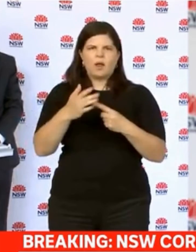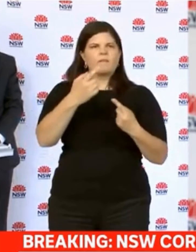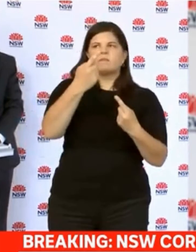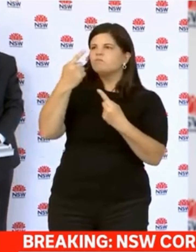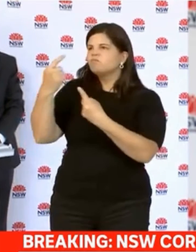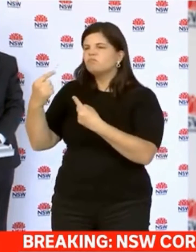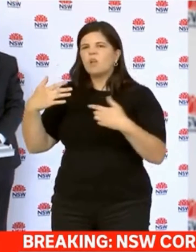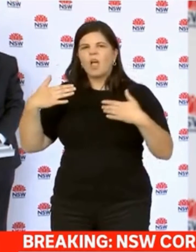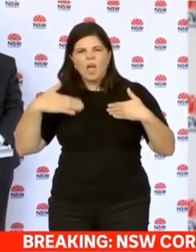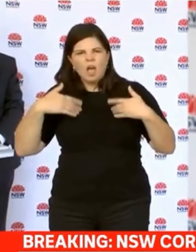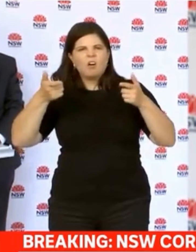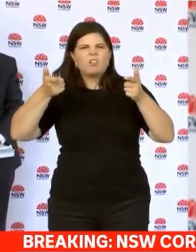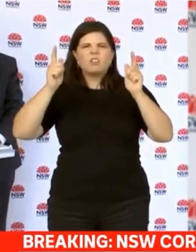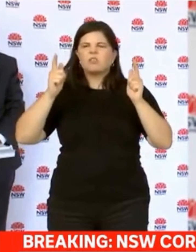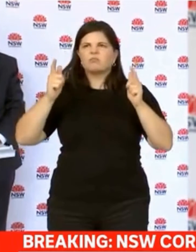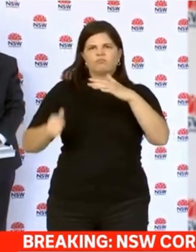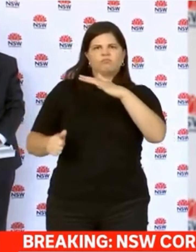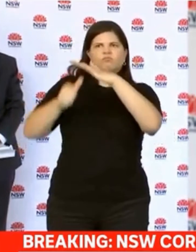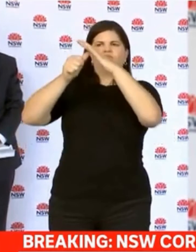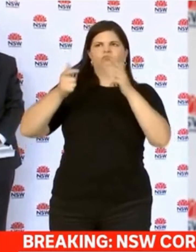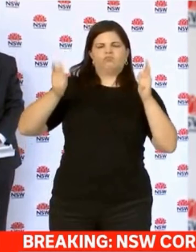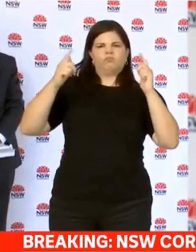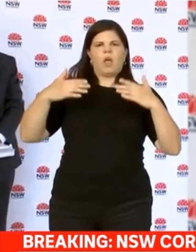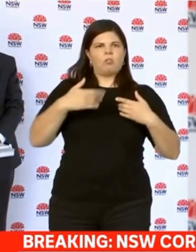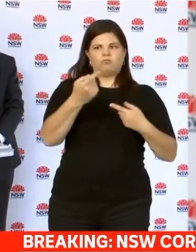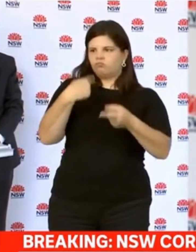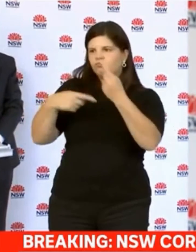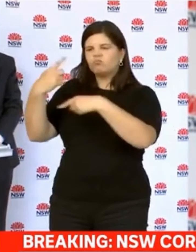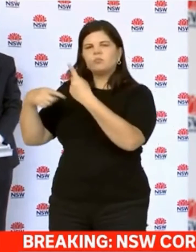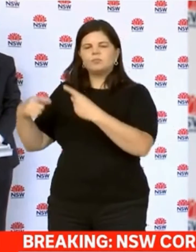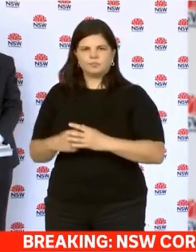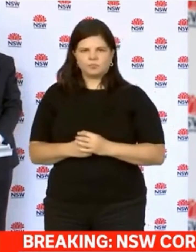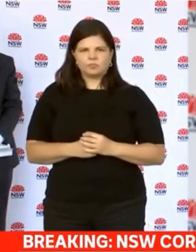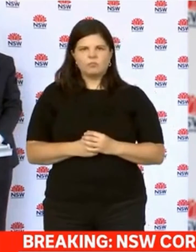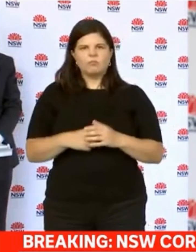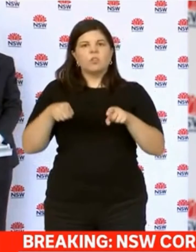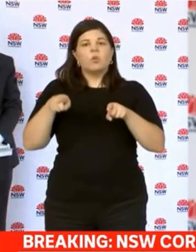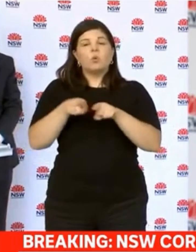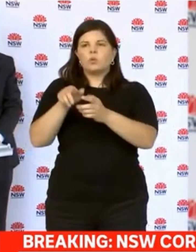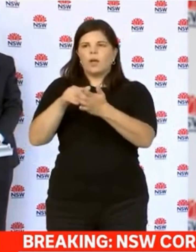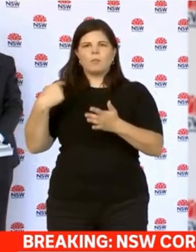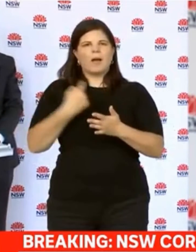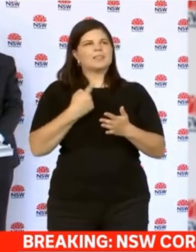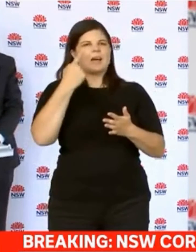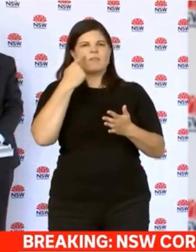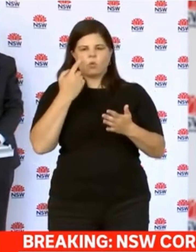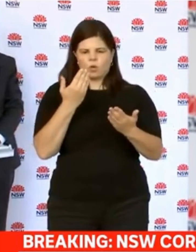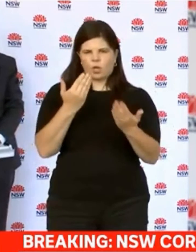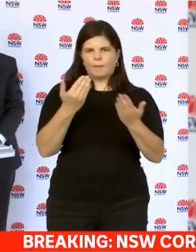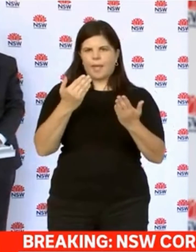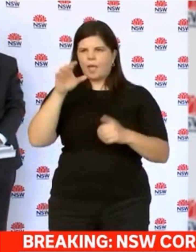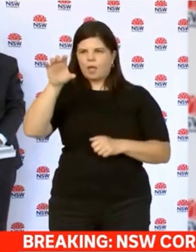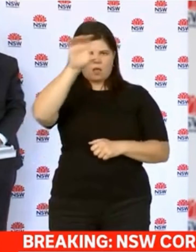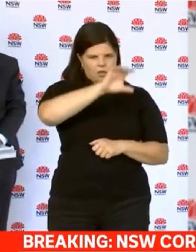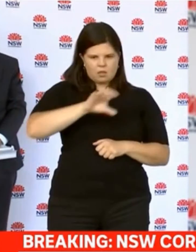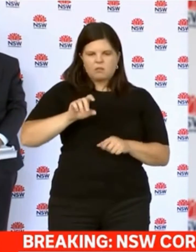agencies or the chief medical officers combined. Plus, it also allows us to compare what's going on in different states, and that process is